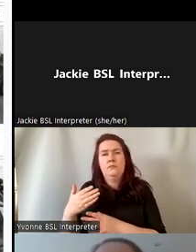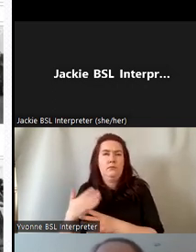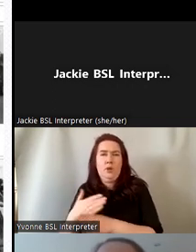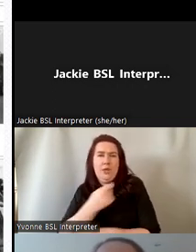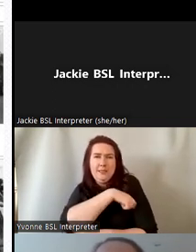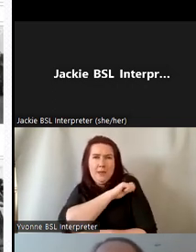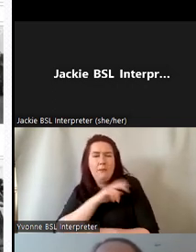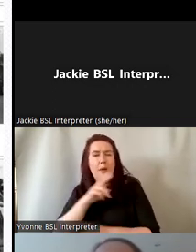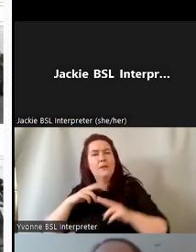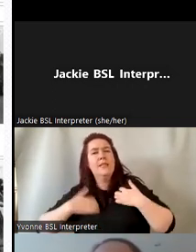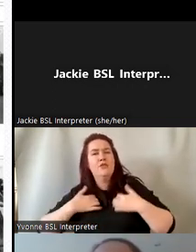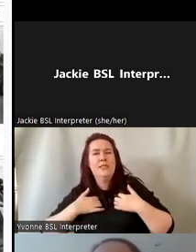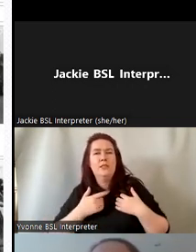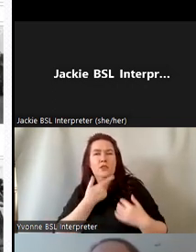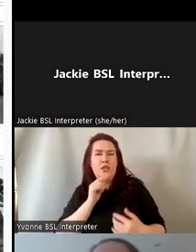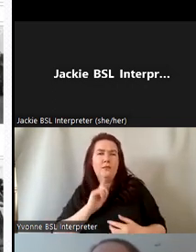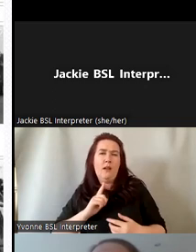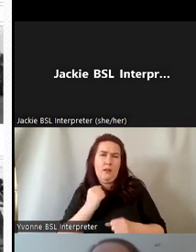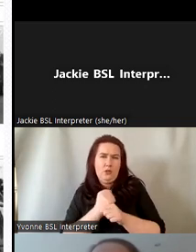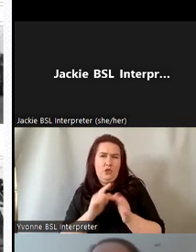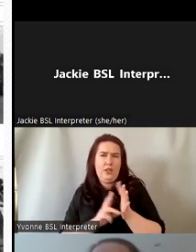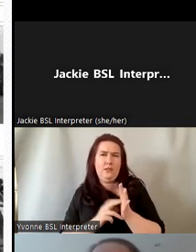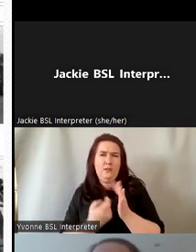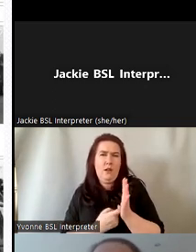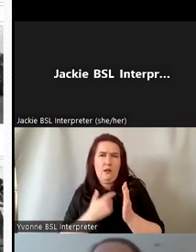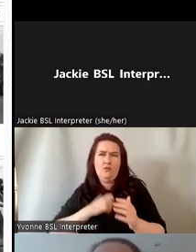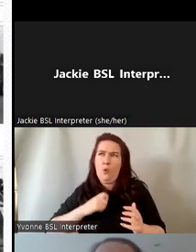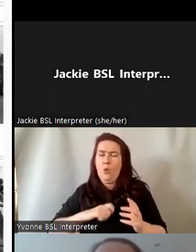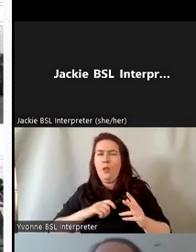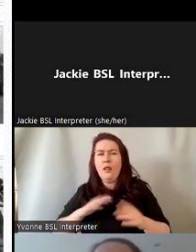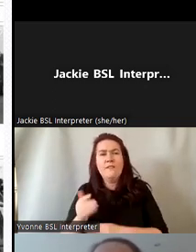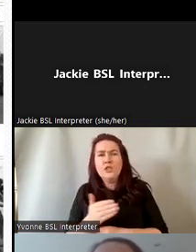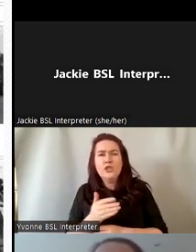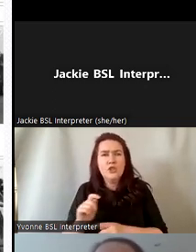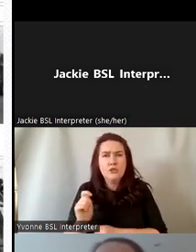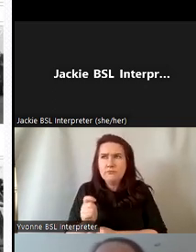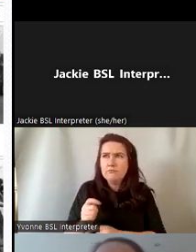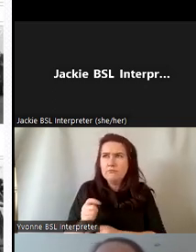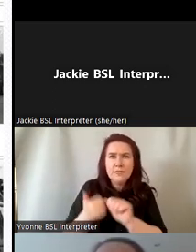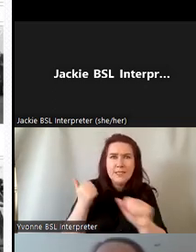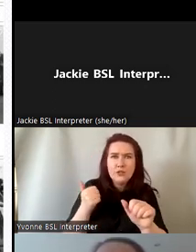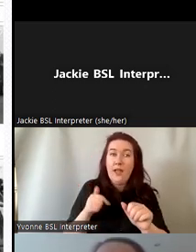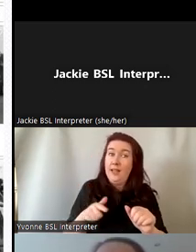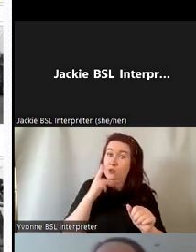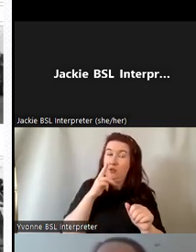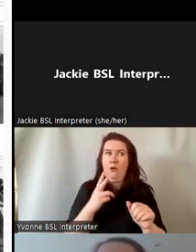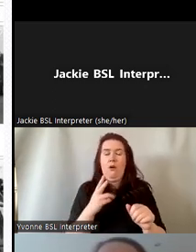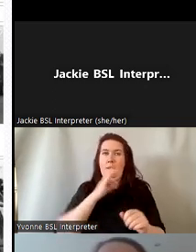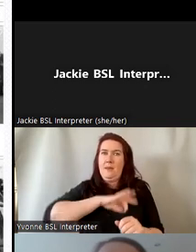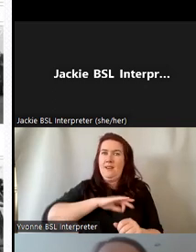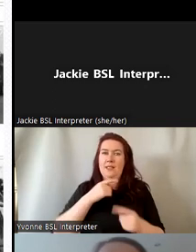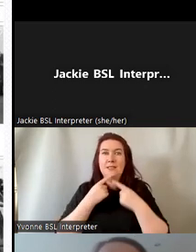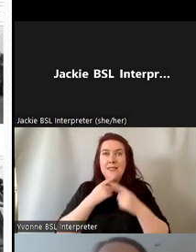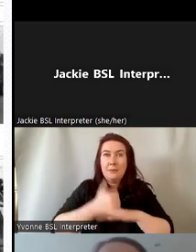and she was really benefited from the search capabilities of the new database which this is uh just an example of